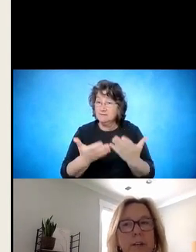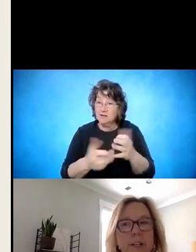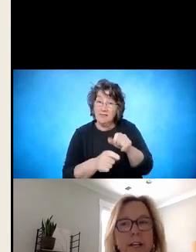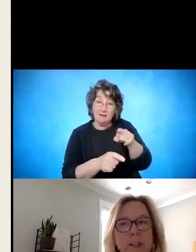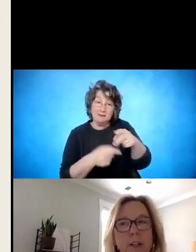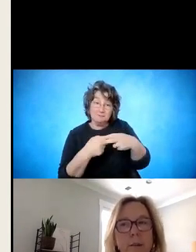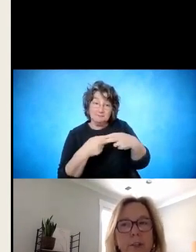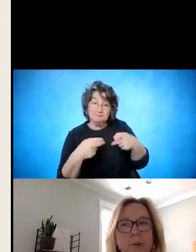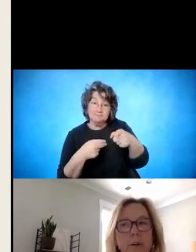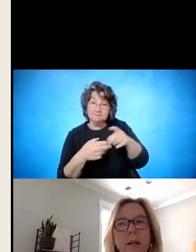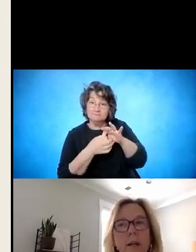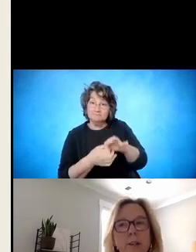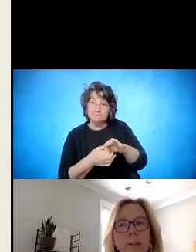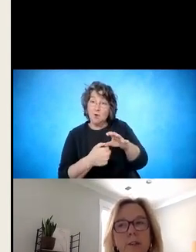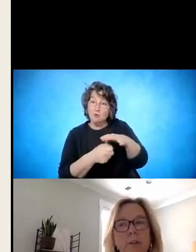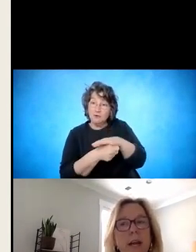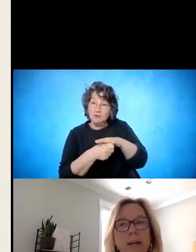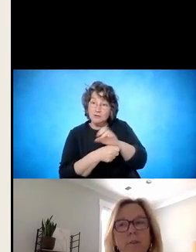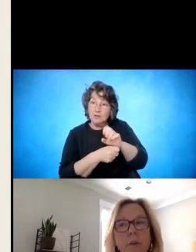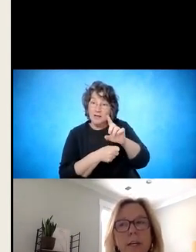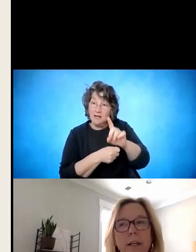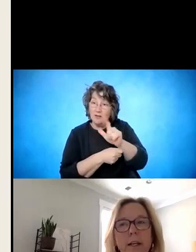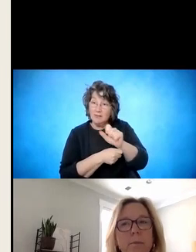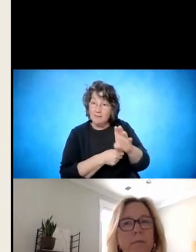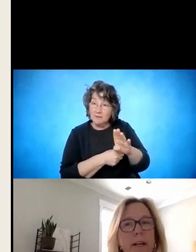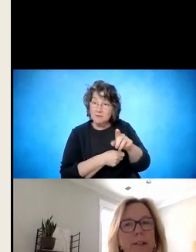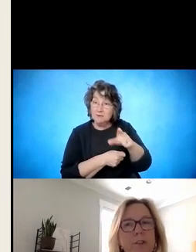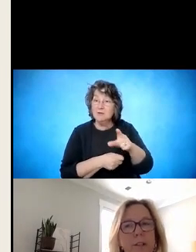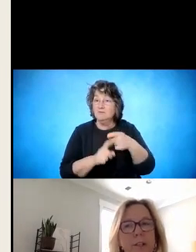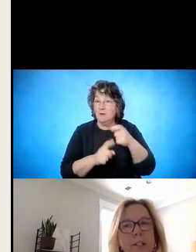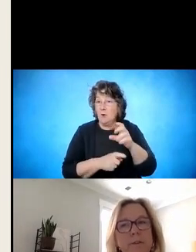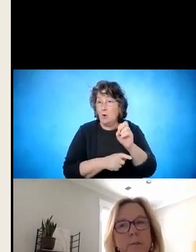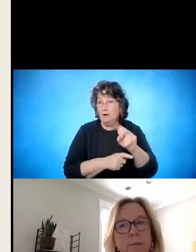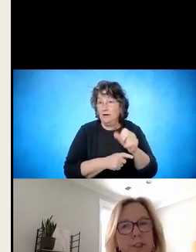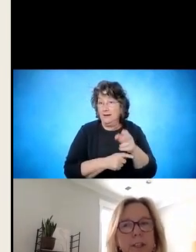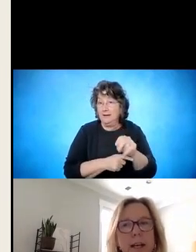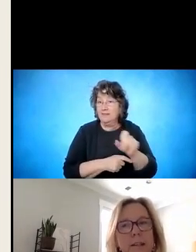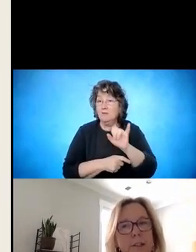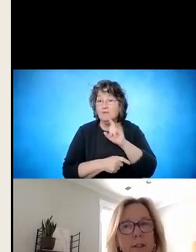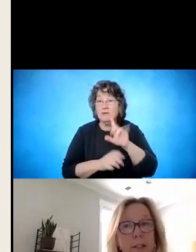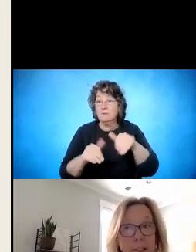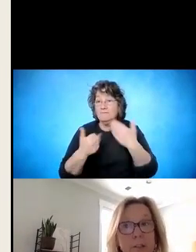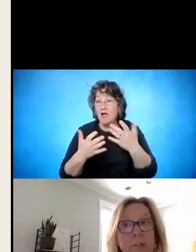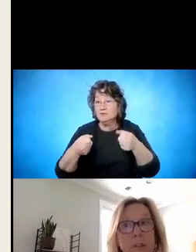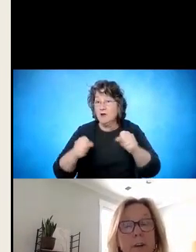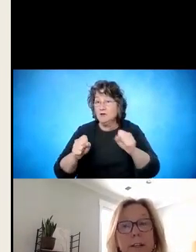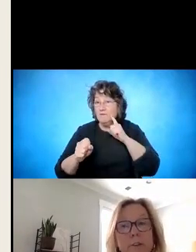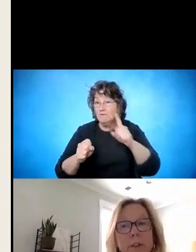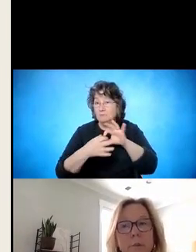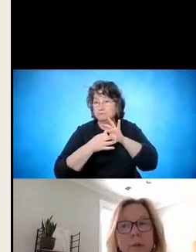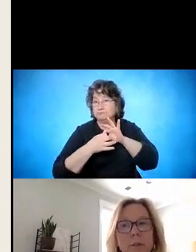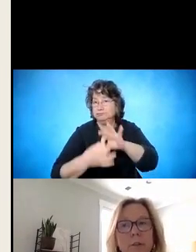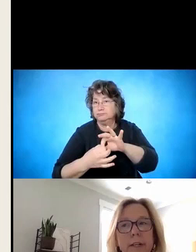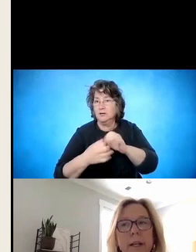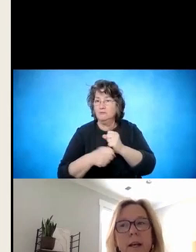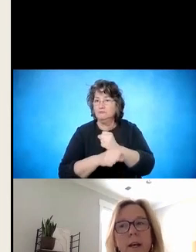Regional Education Laboratory Central out of Oregon and it provides strategies for bridging that digital divide during